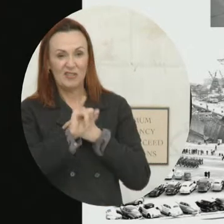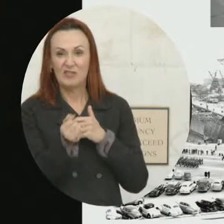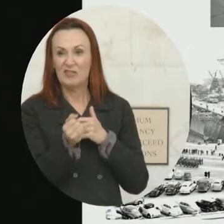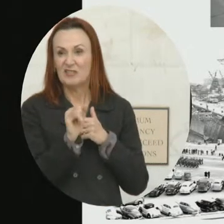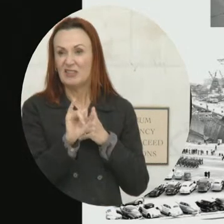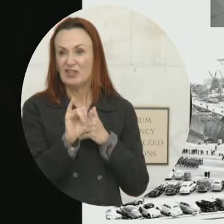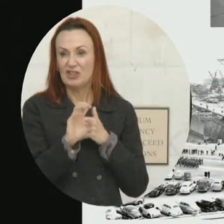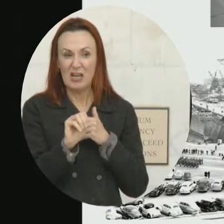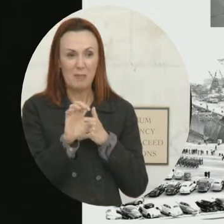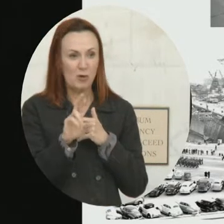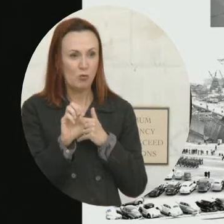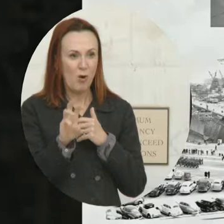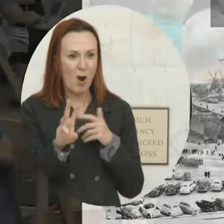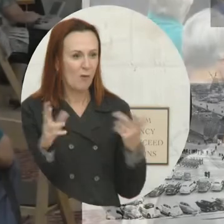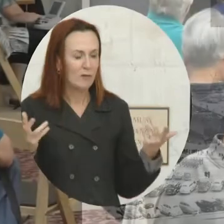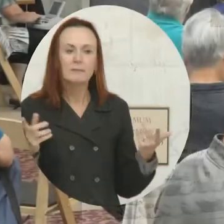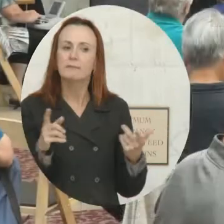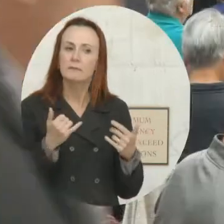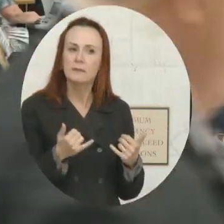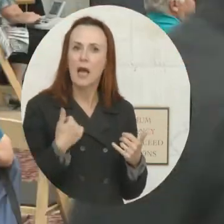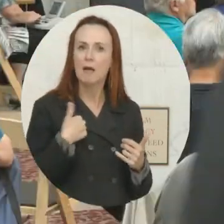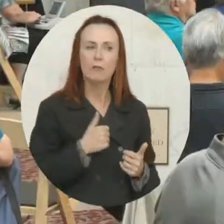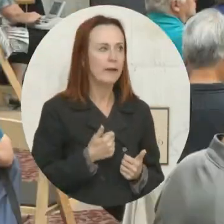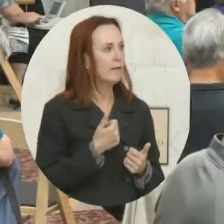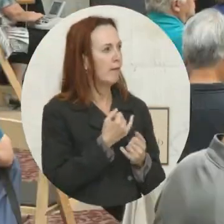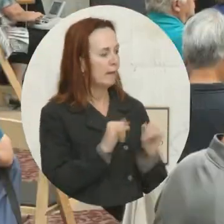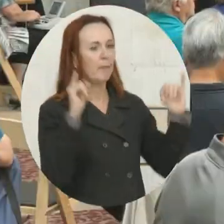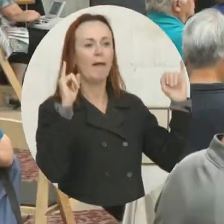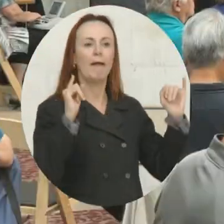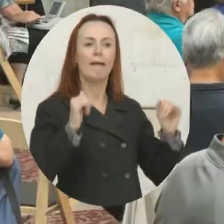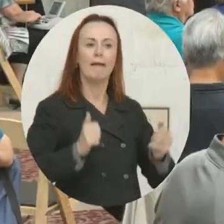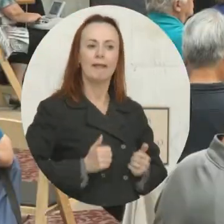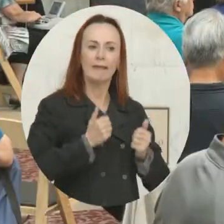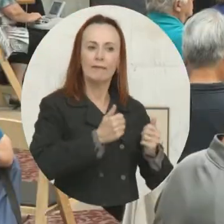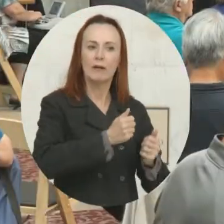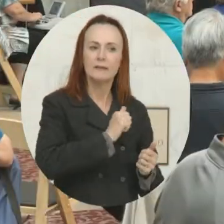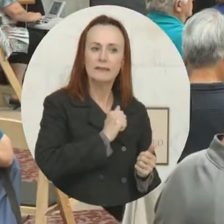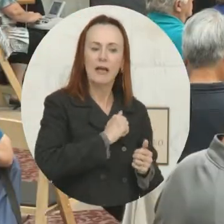Francisco to change our lives and make a better life for our kids.